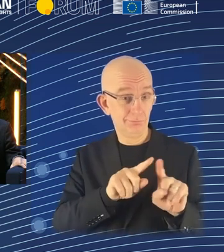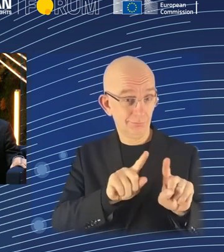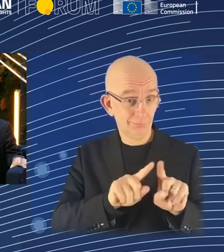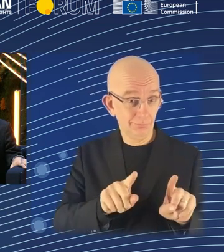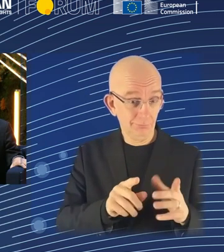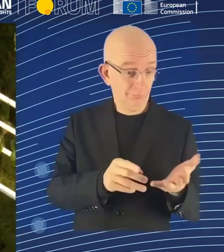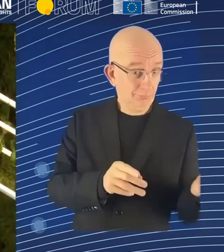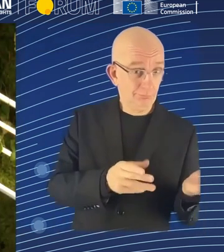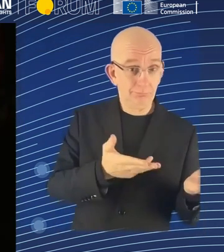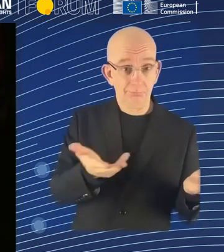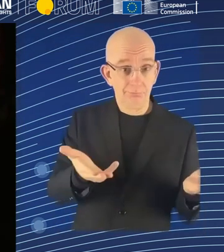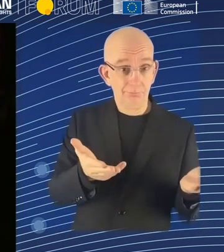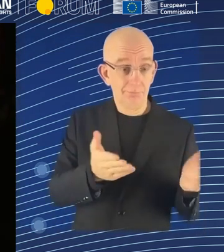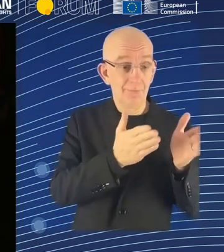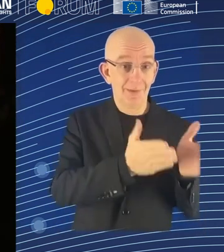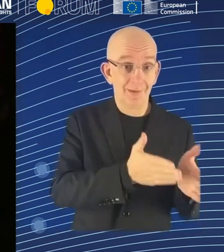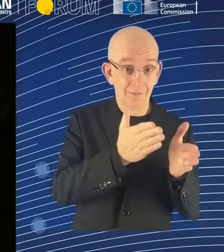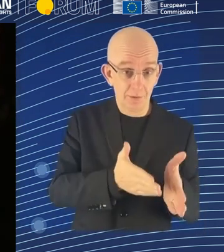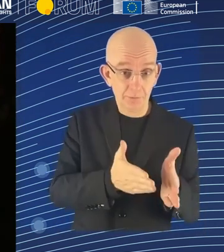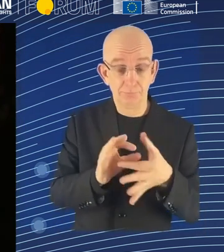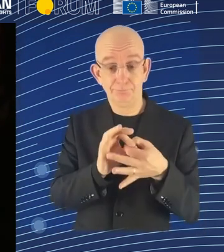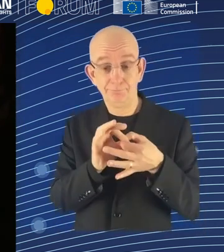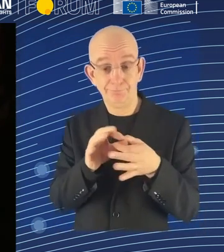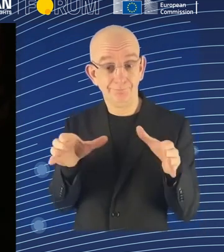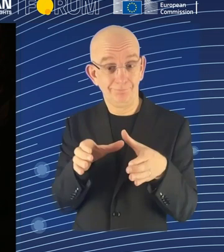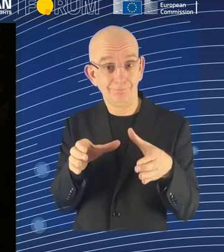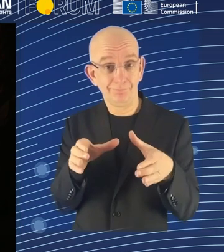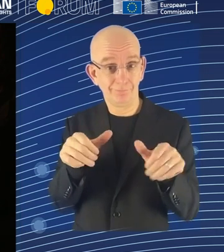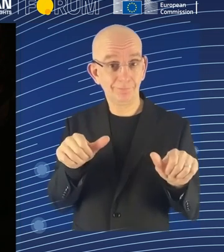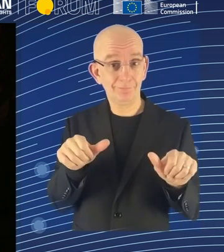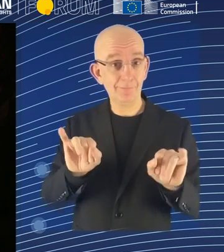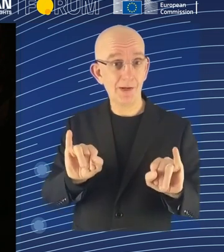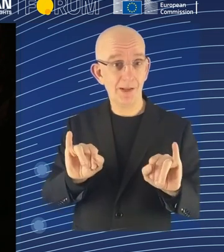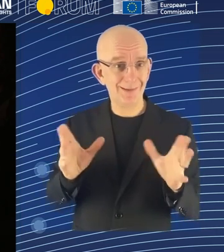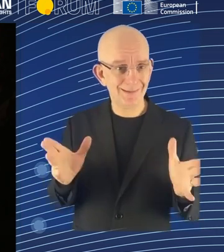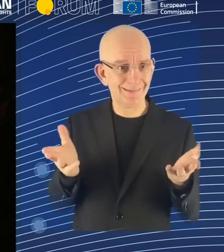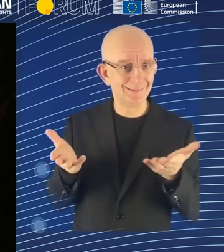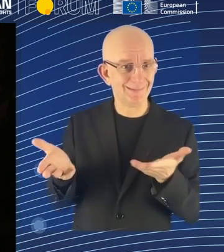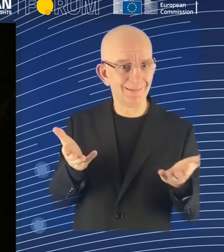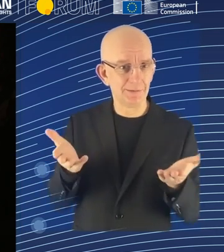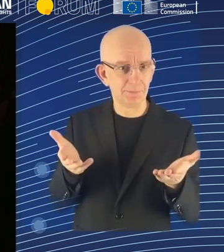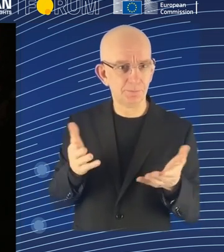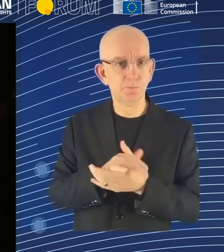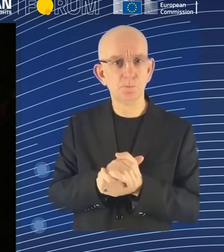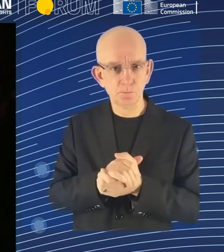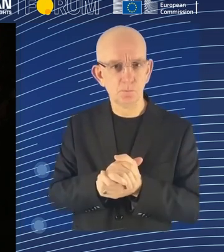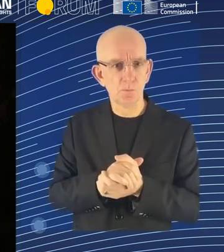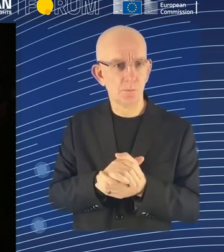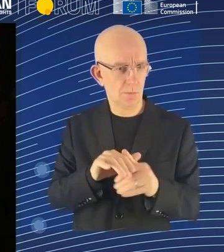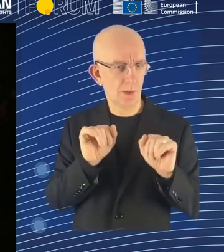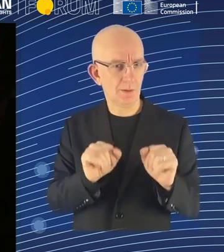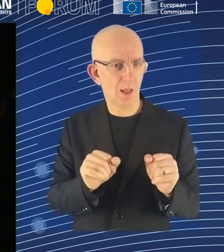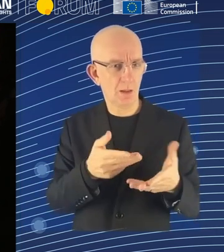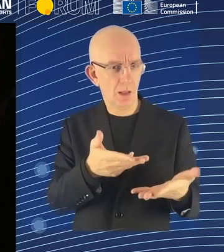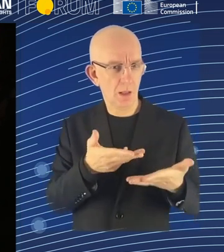Hi. Hi. Thanks. Sick Silberman, University of Oxford. I have two topics that I want to raise and add to the